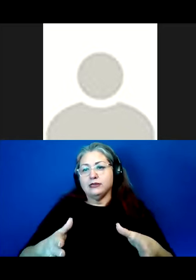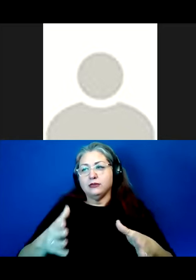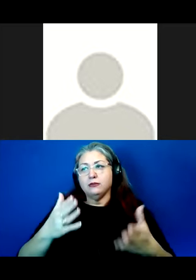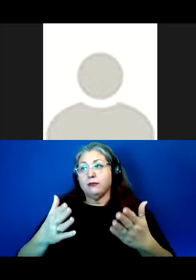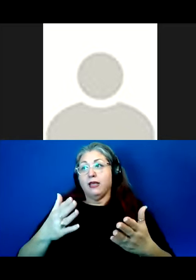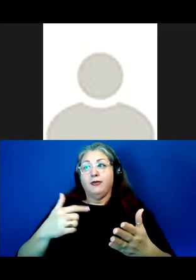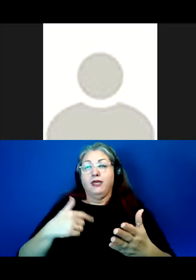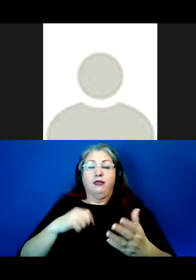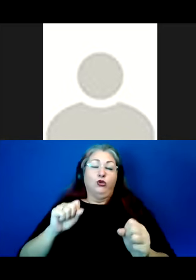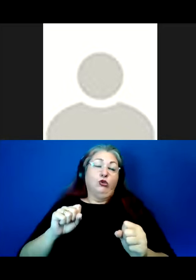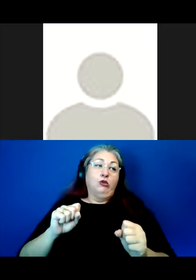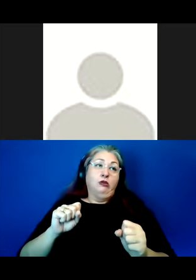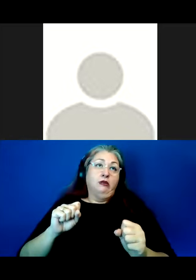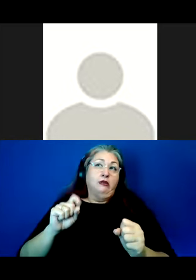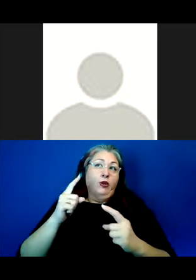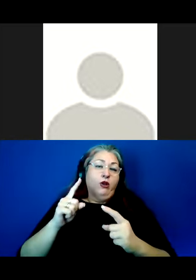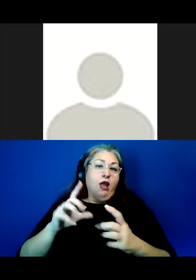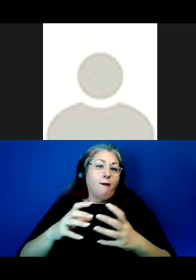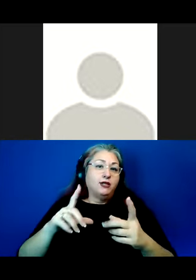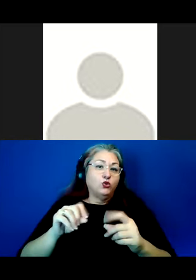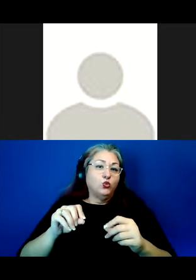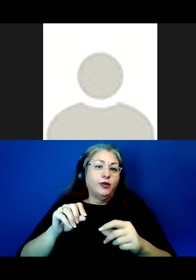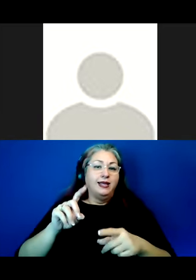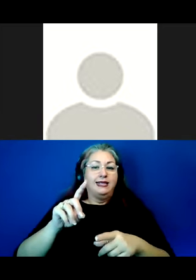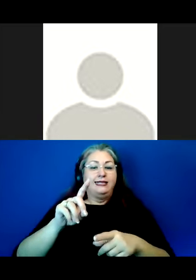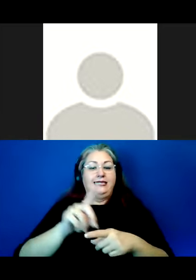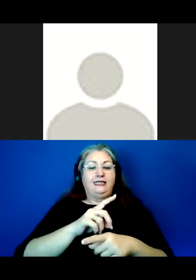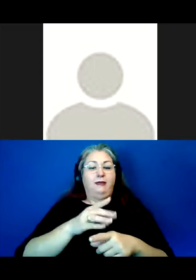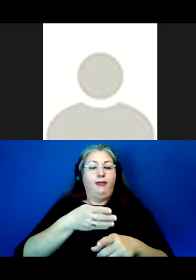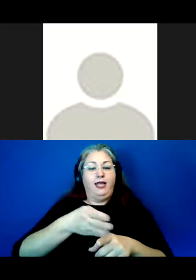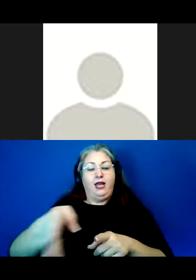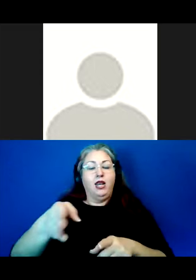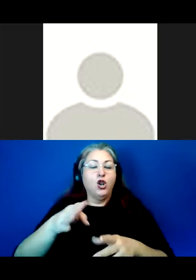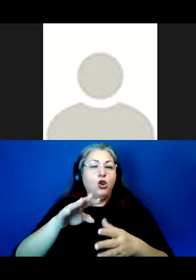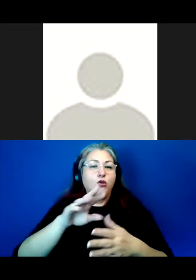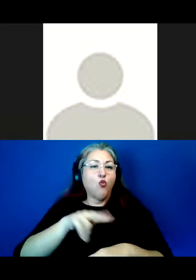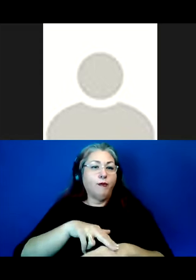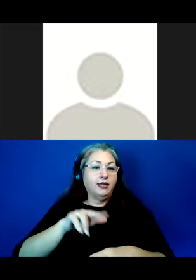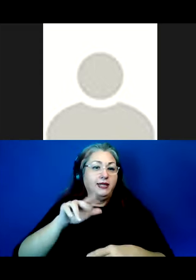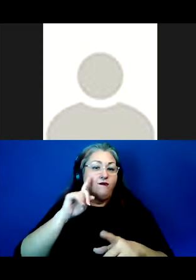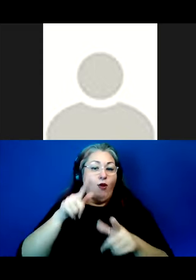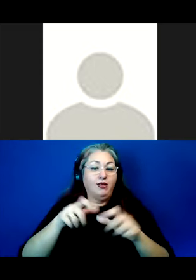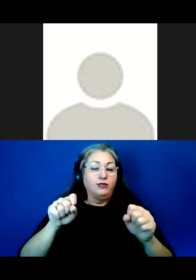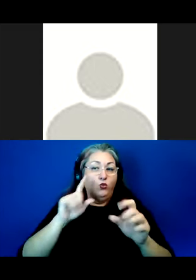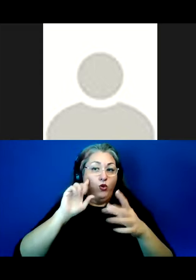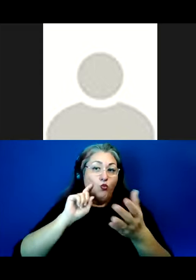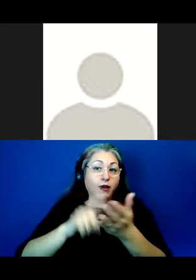also or one could also ask, to what extent do disciplinary norms in linguistics recognize relationships.